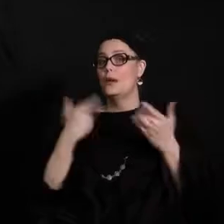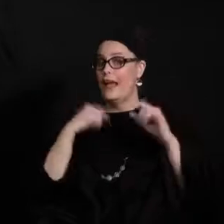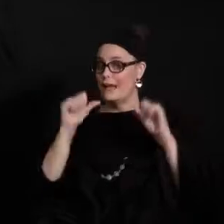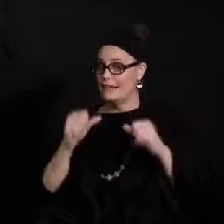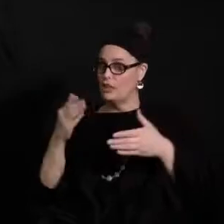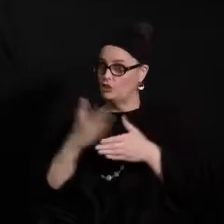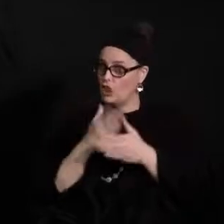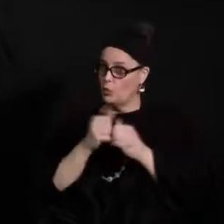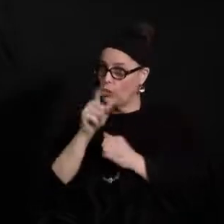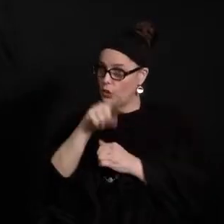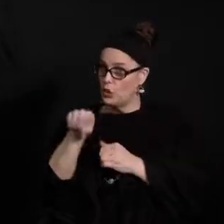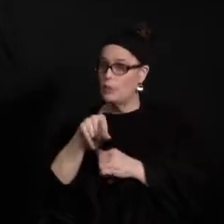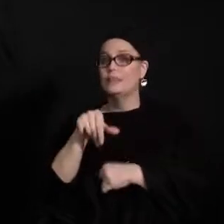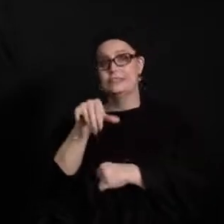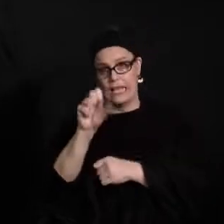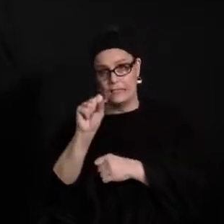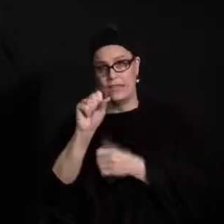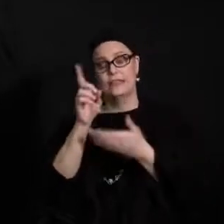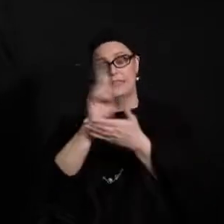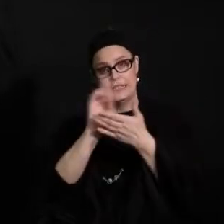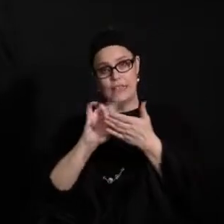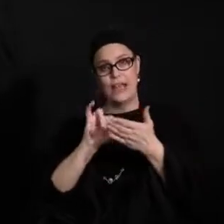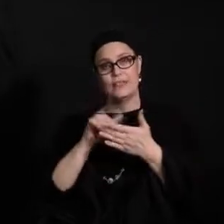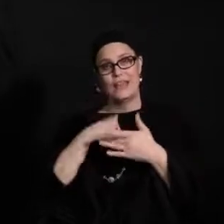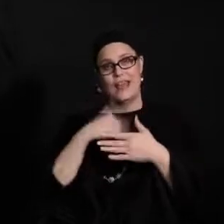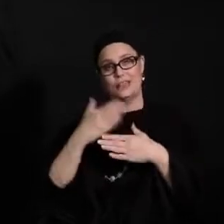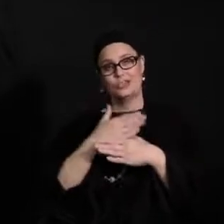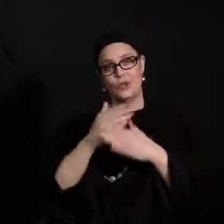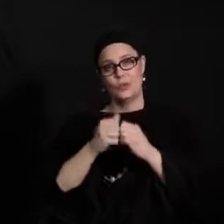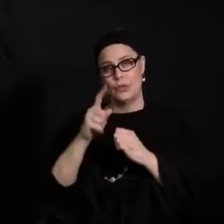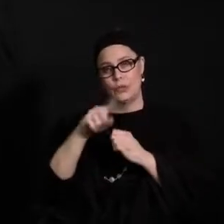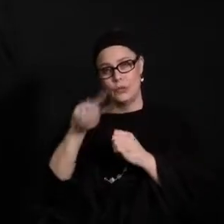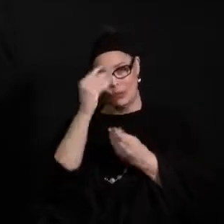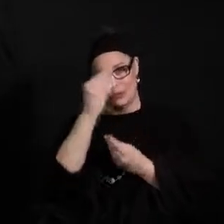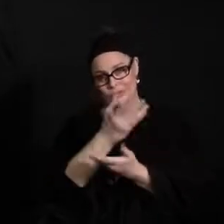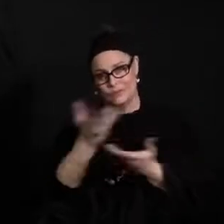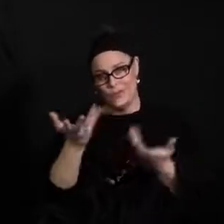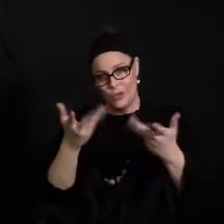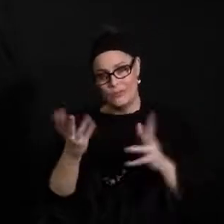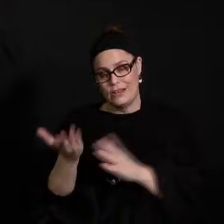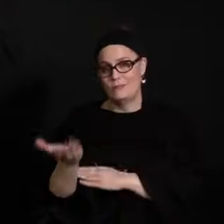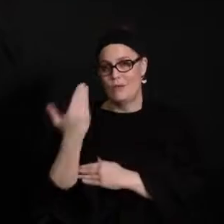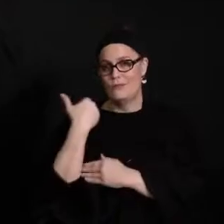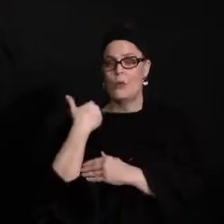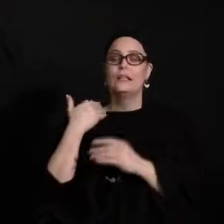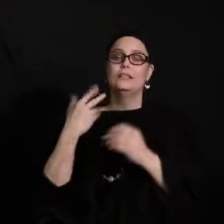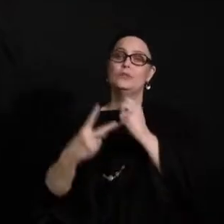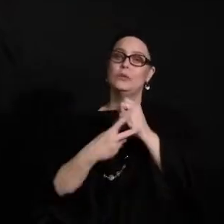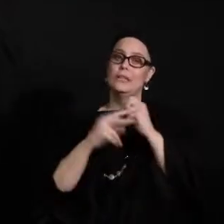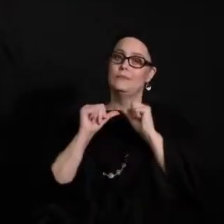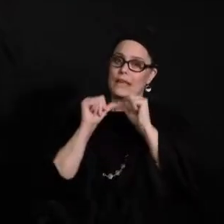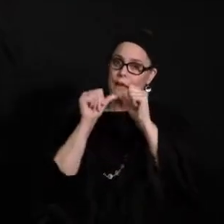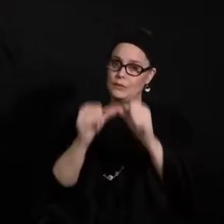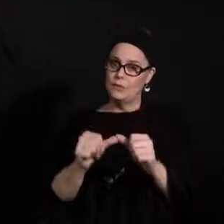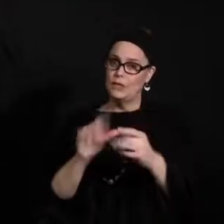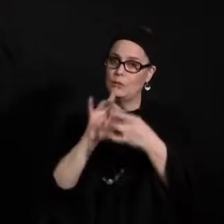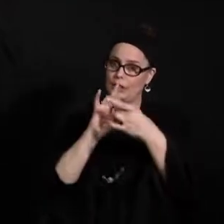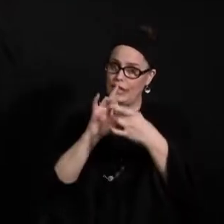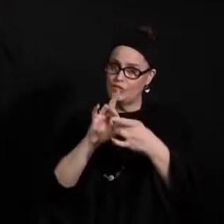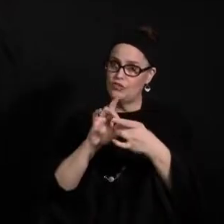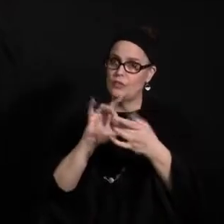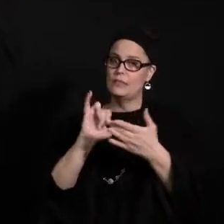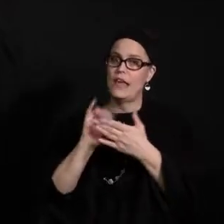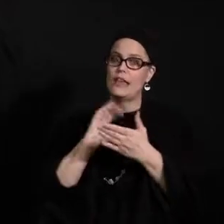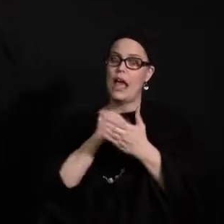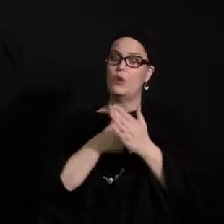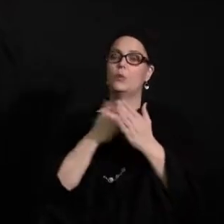you is yes. The design that I shared earlier is our intent is to keep that continuity and those relationships that our virtual learners